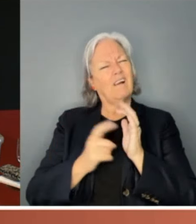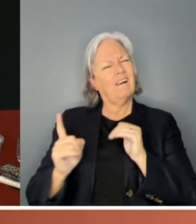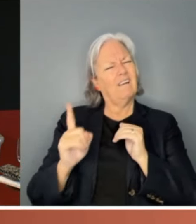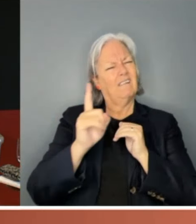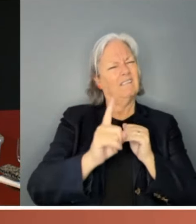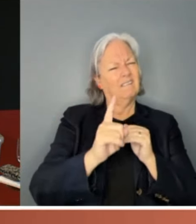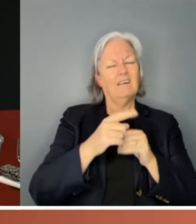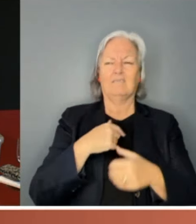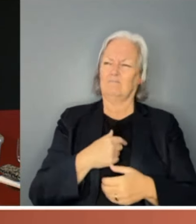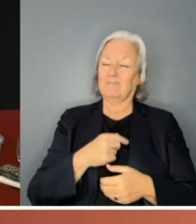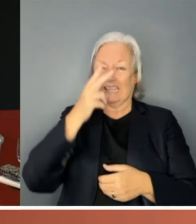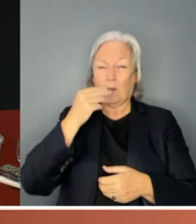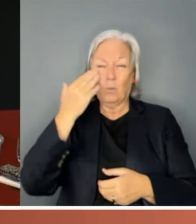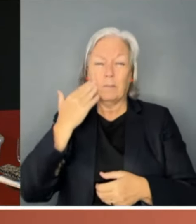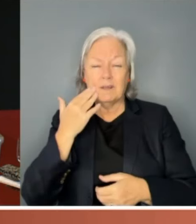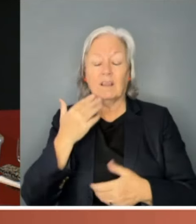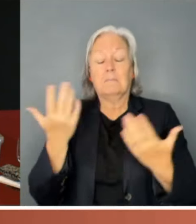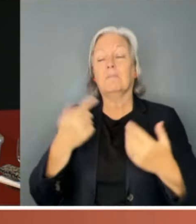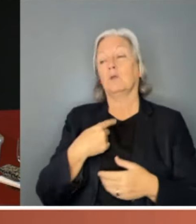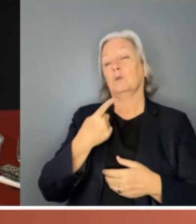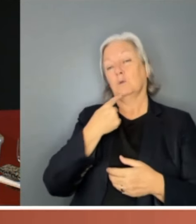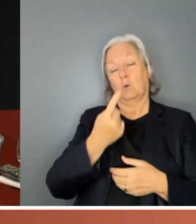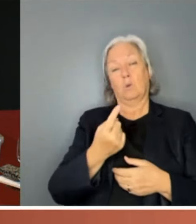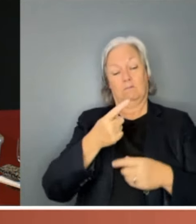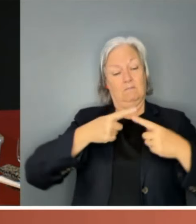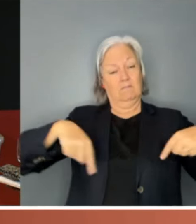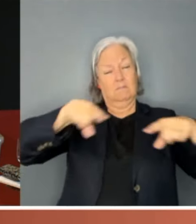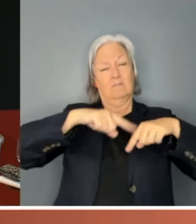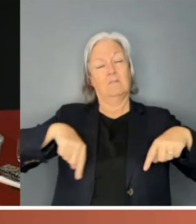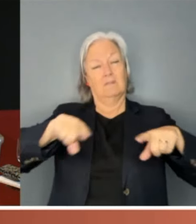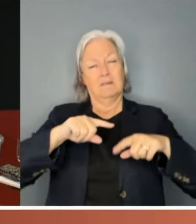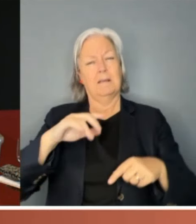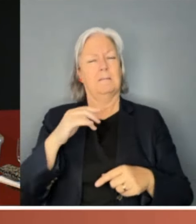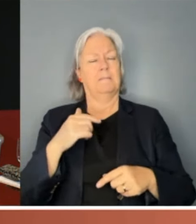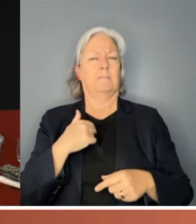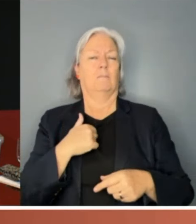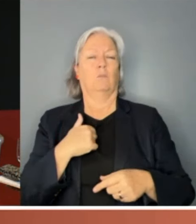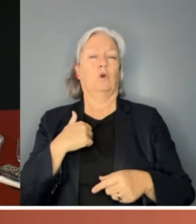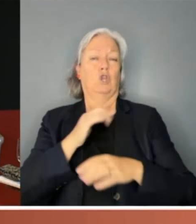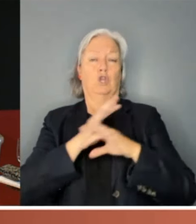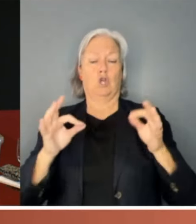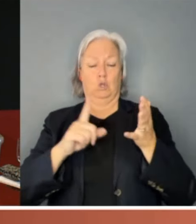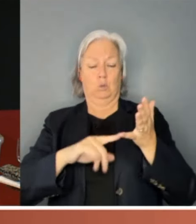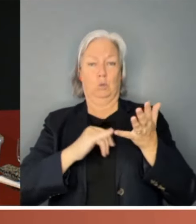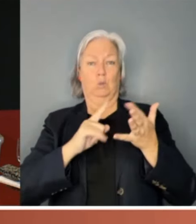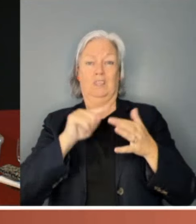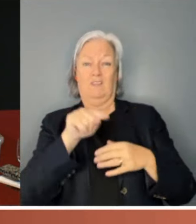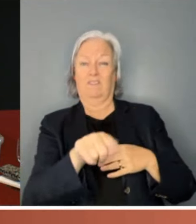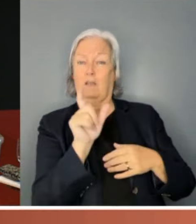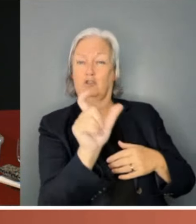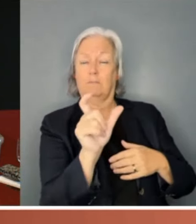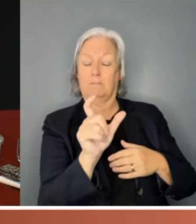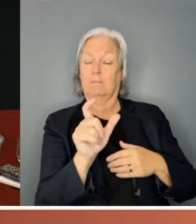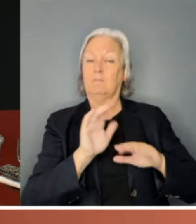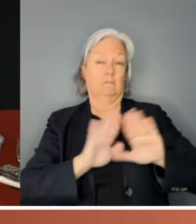young women and I've said to the young women in my office, me, me, we're not using that term in our office and you're not to use it about